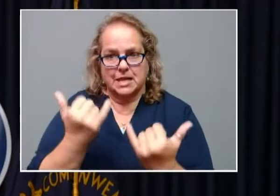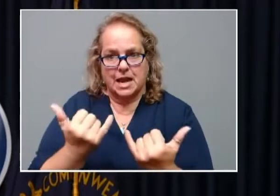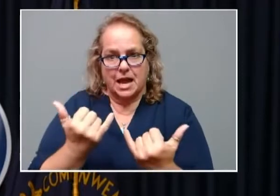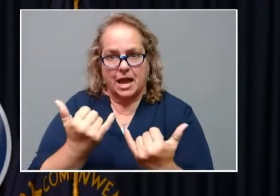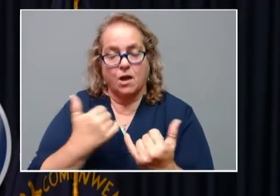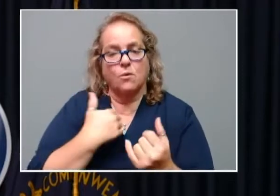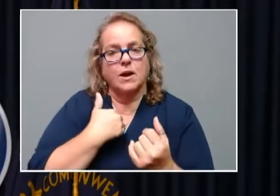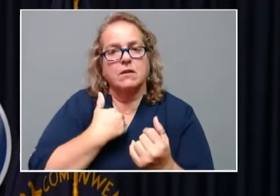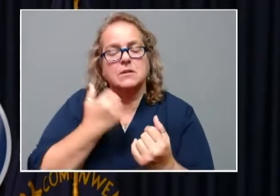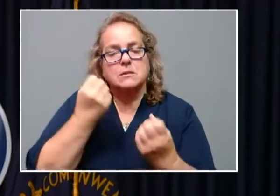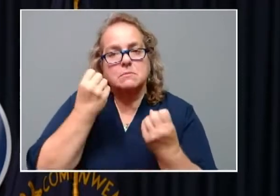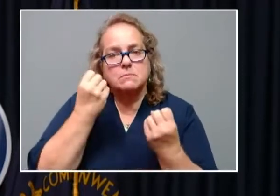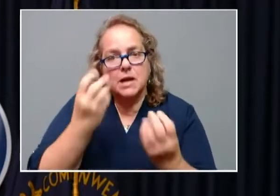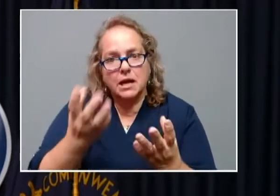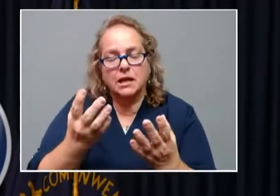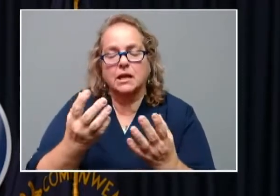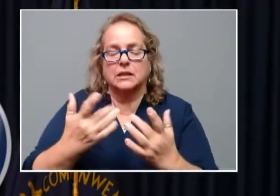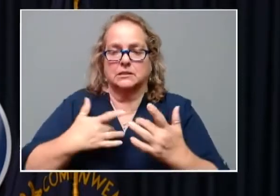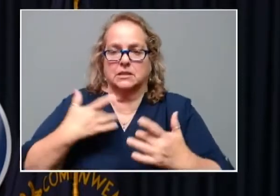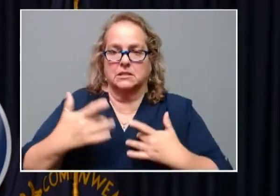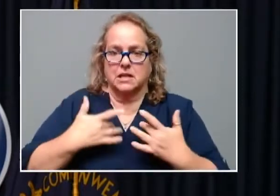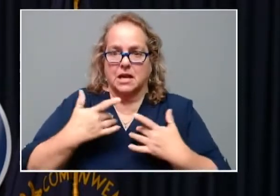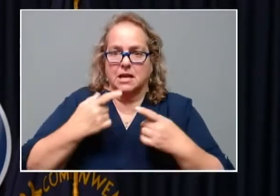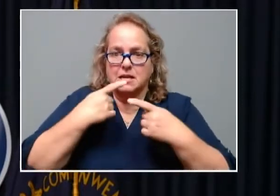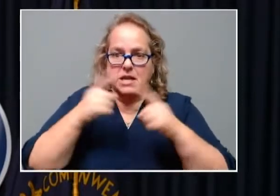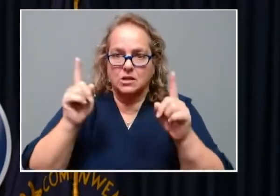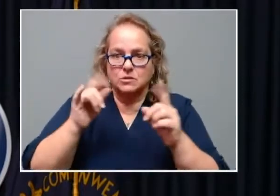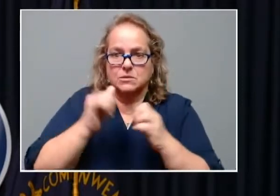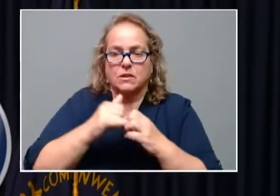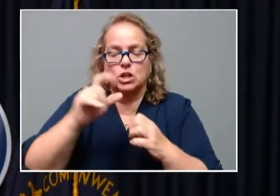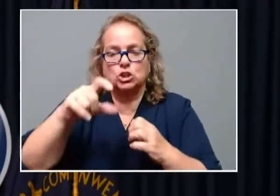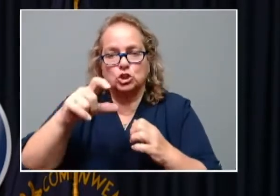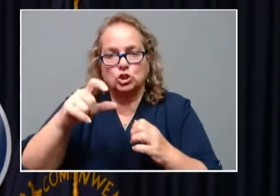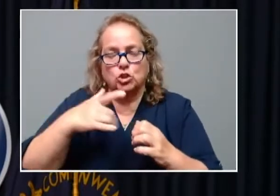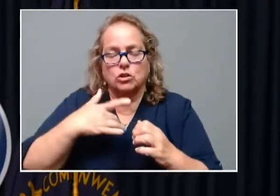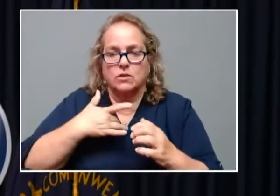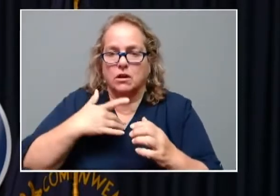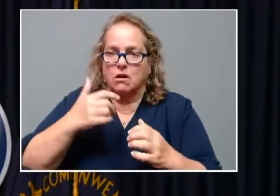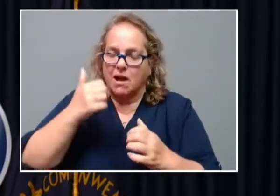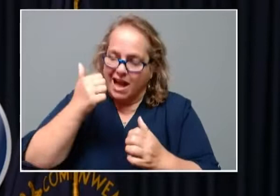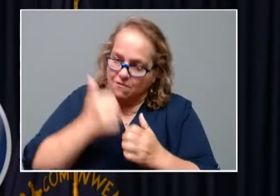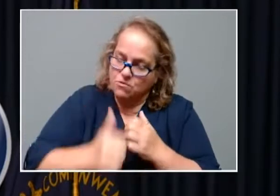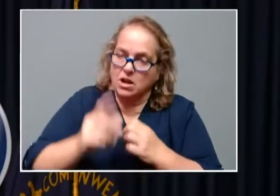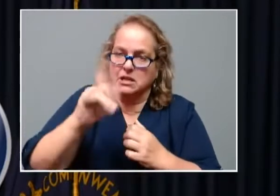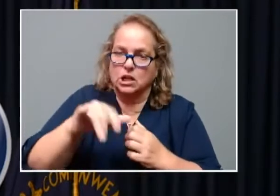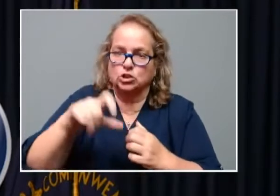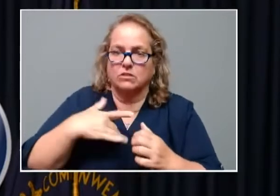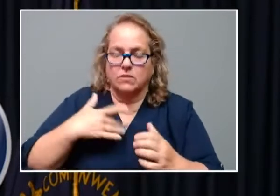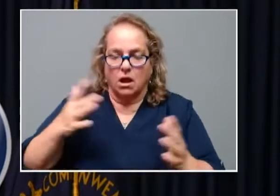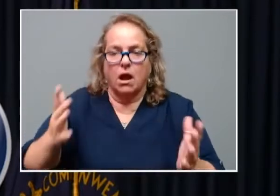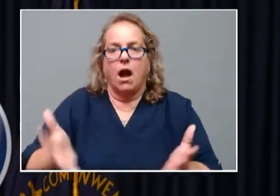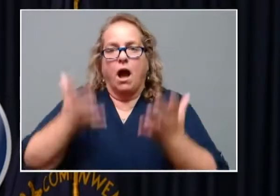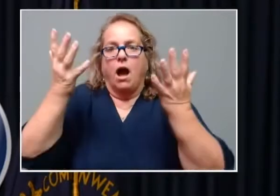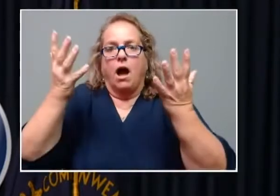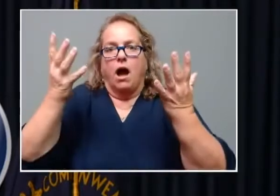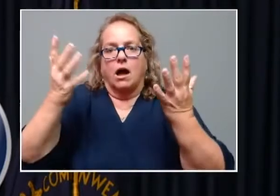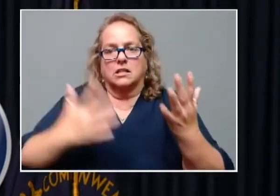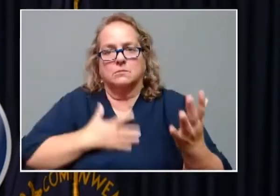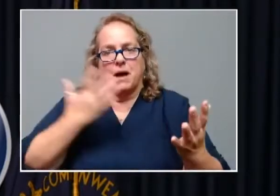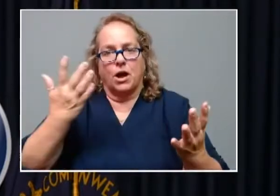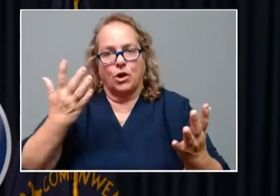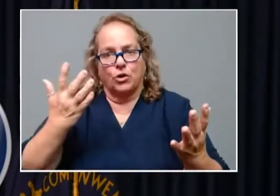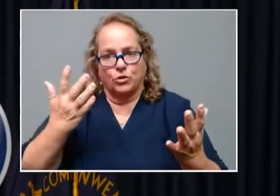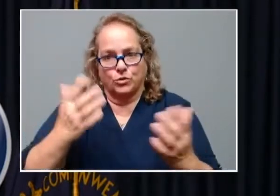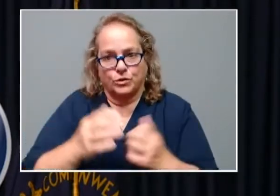really exciting announcements that will lift up every part of the Commonwealth today. We're going to start by talking about